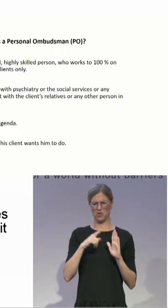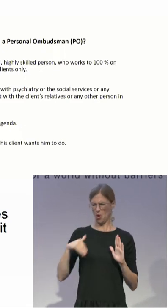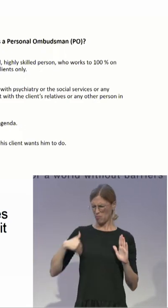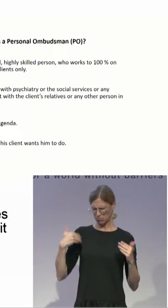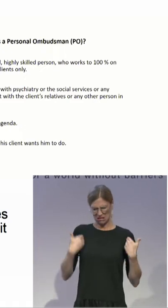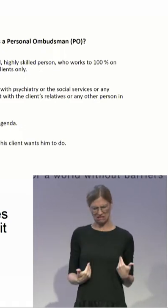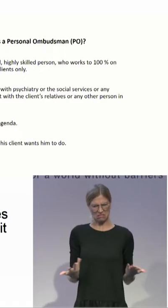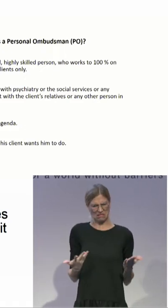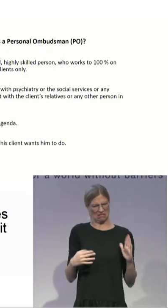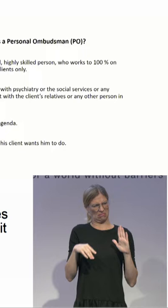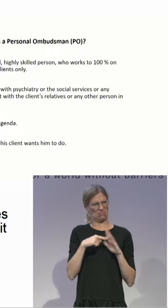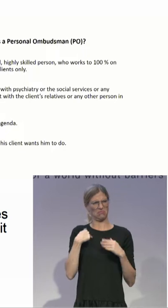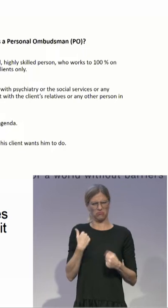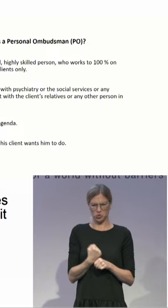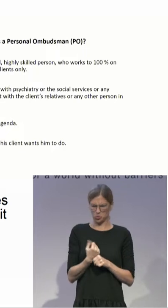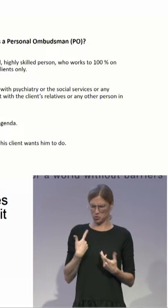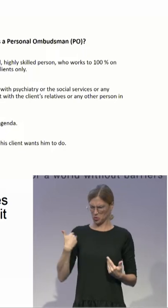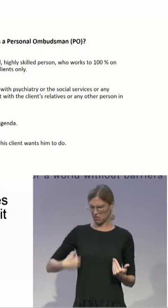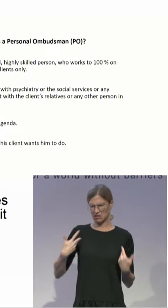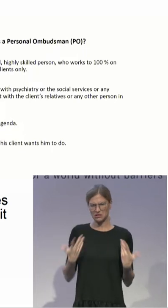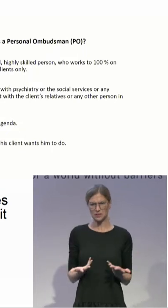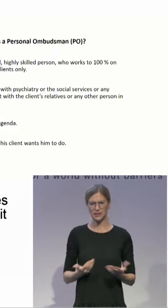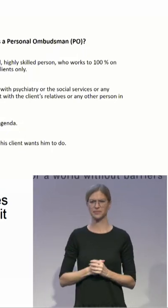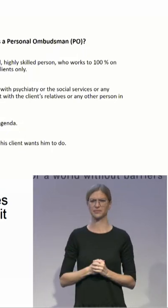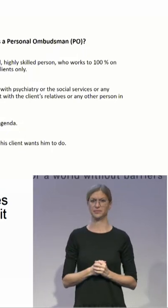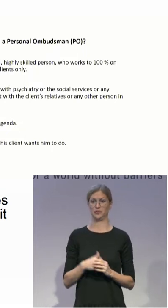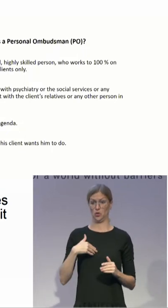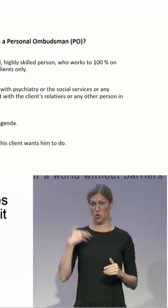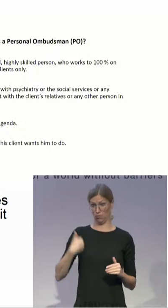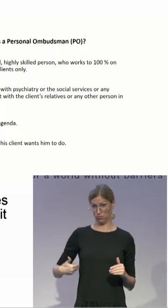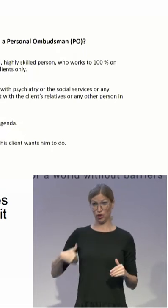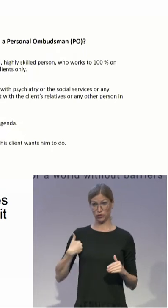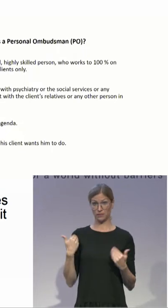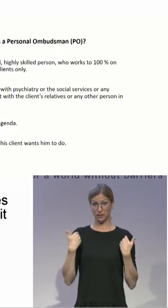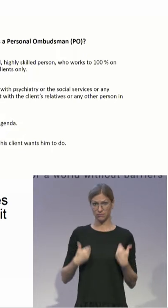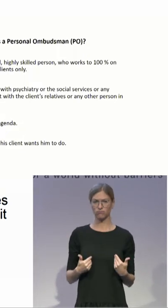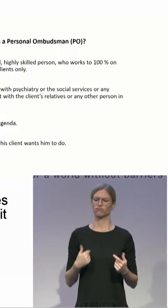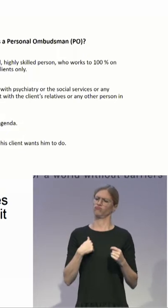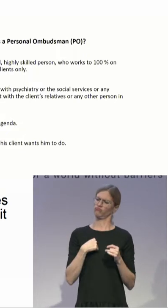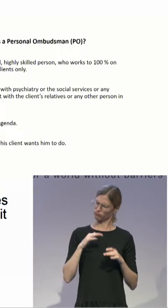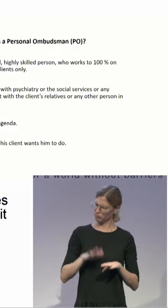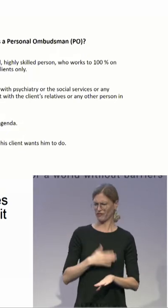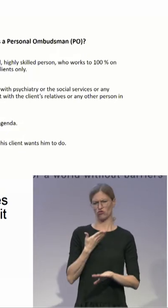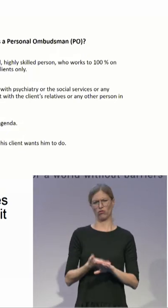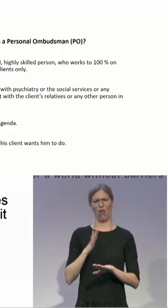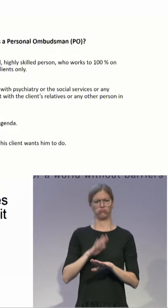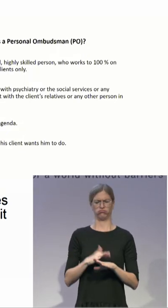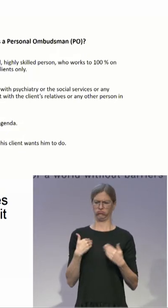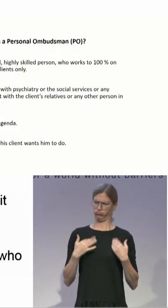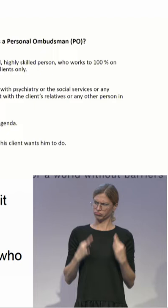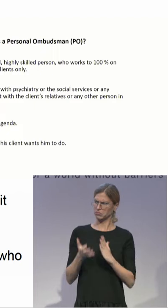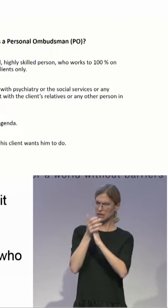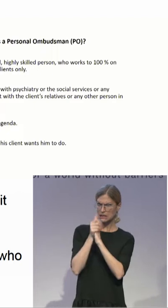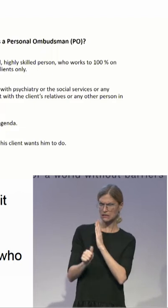A PO is a professional, highly skilled person who works to 100%, not